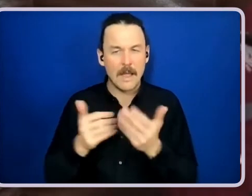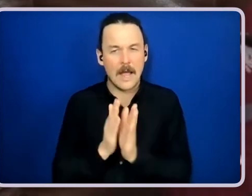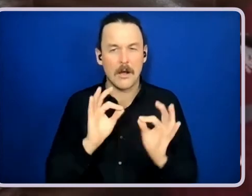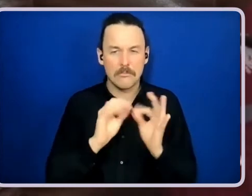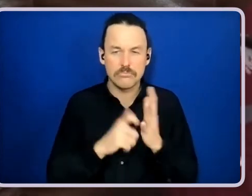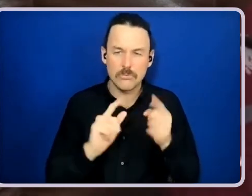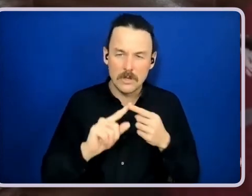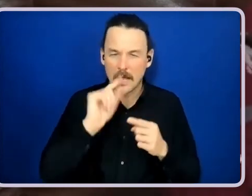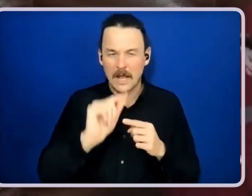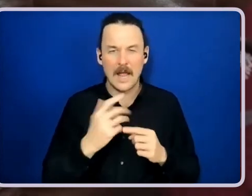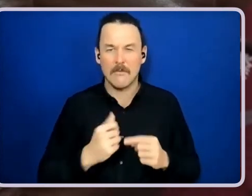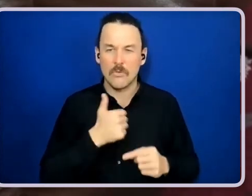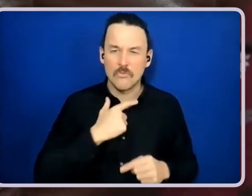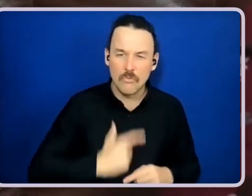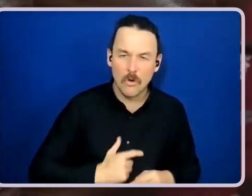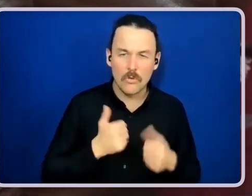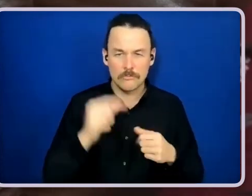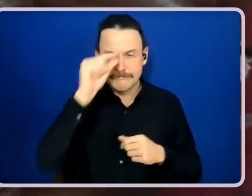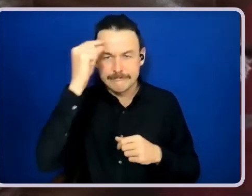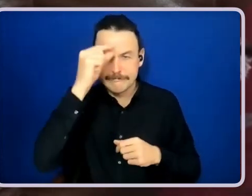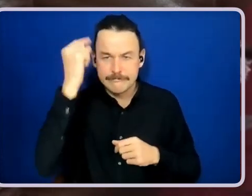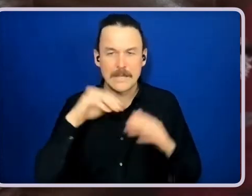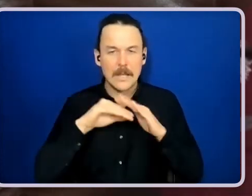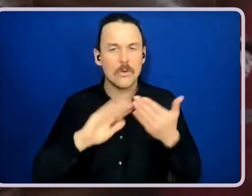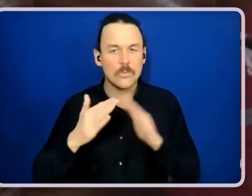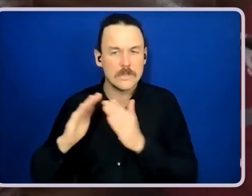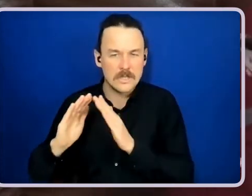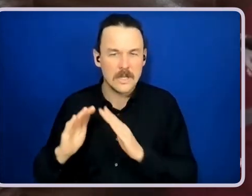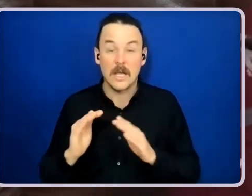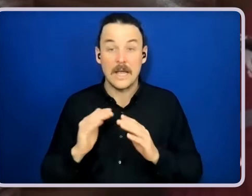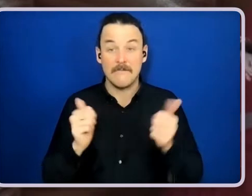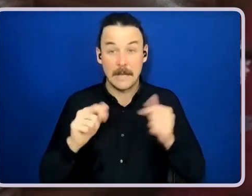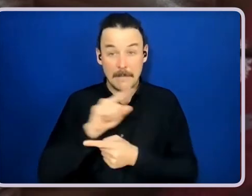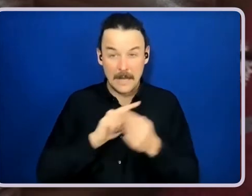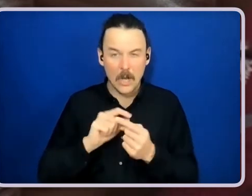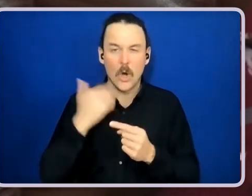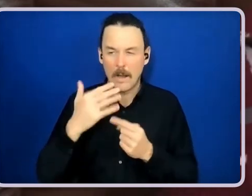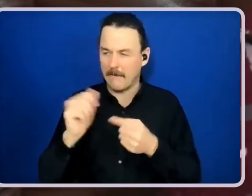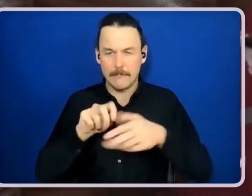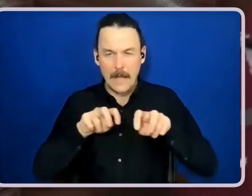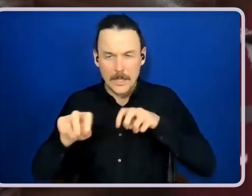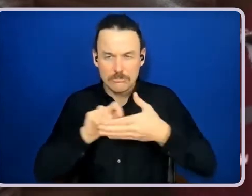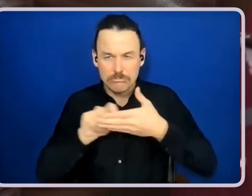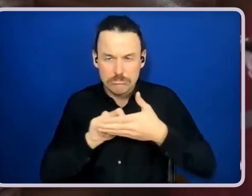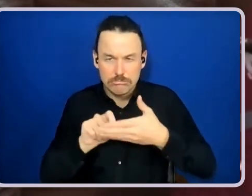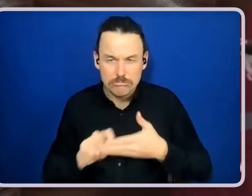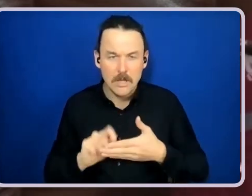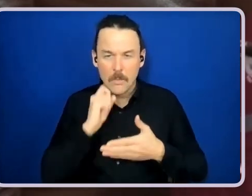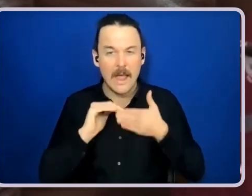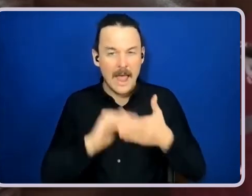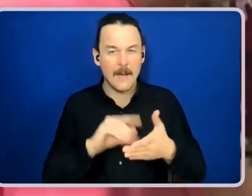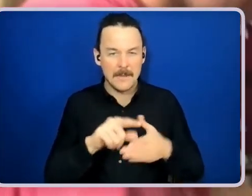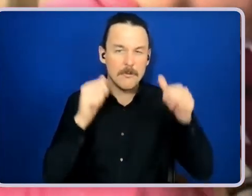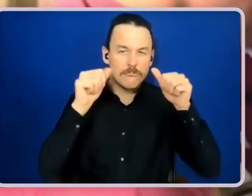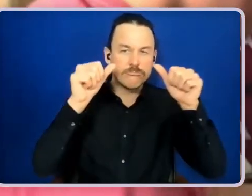we always walk away with actions that are going to lead towards Brodie achieving his goals, which is having roles within the community.